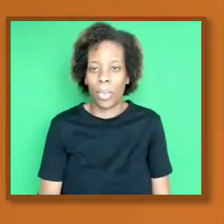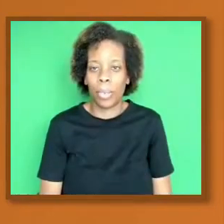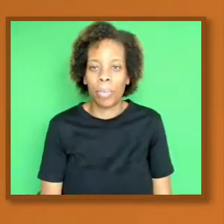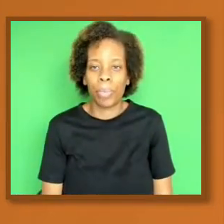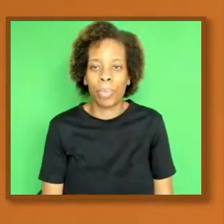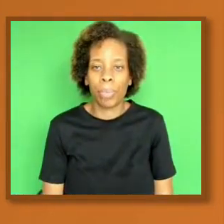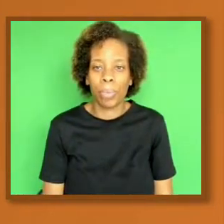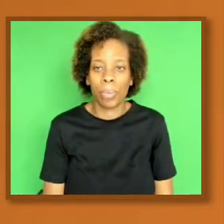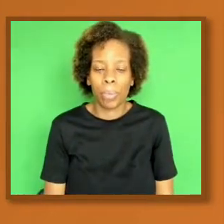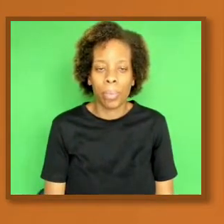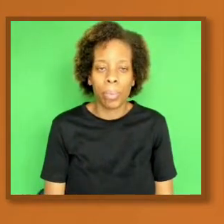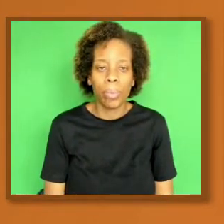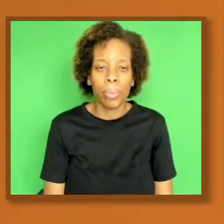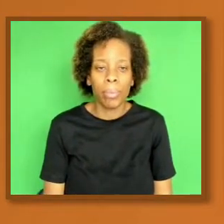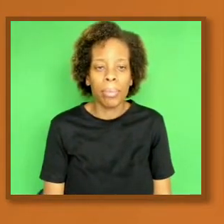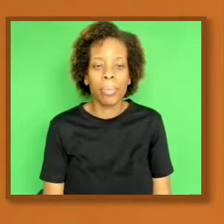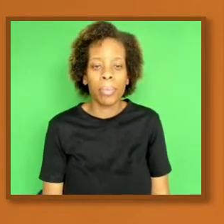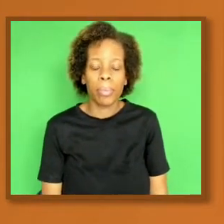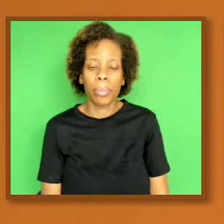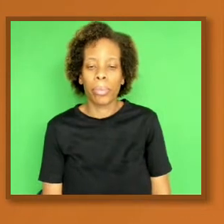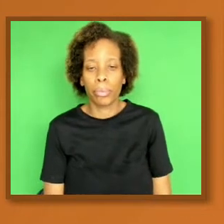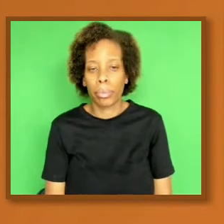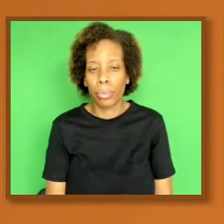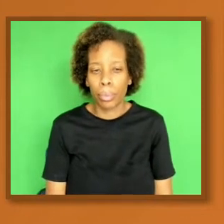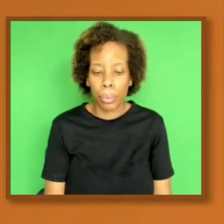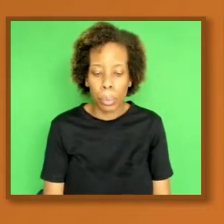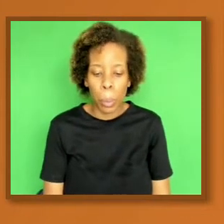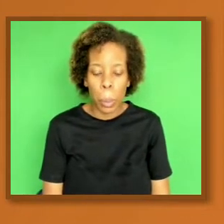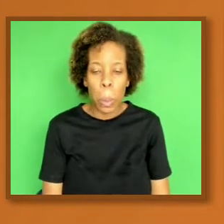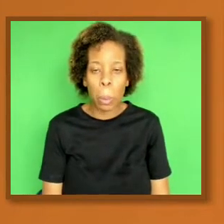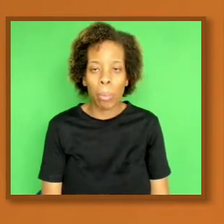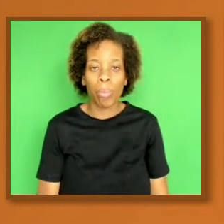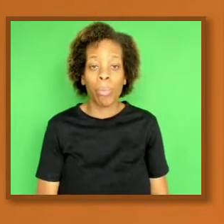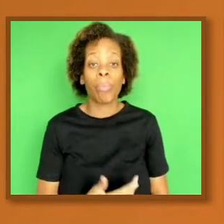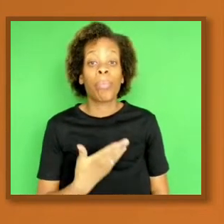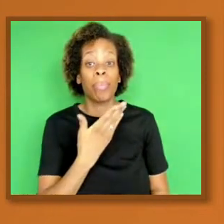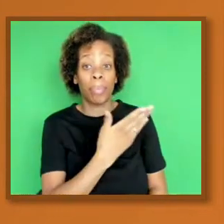the next slide is around the concept of herd immunity.